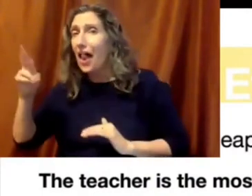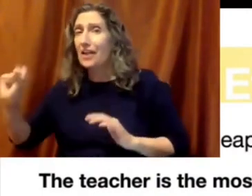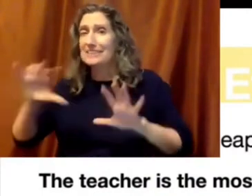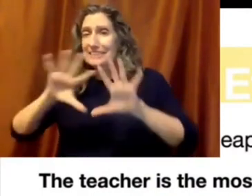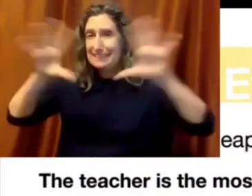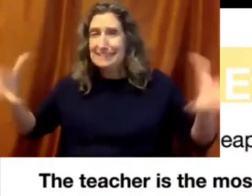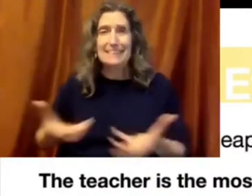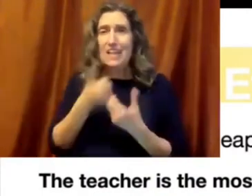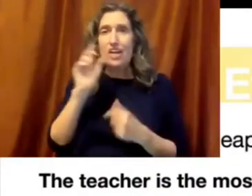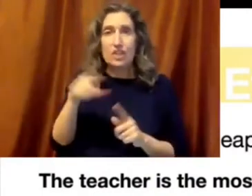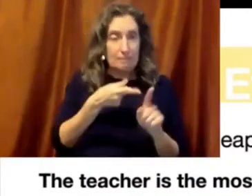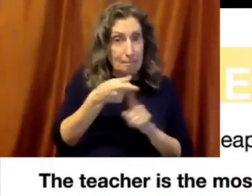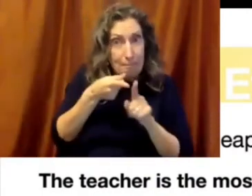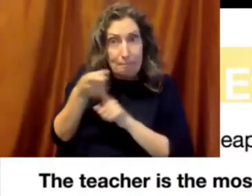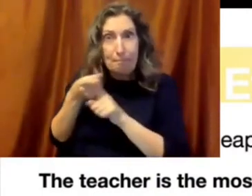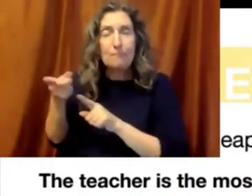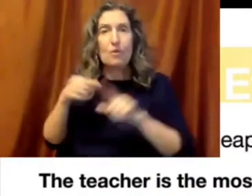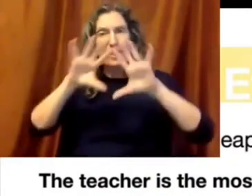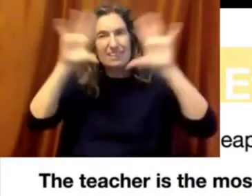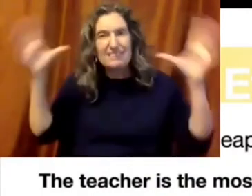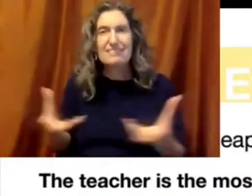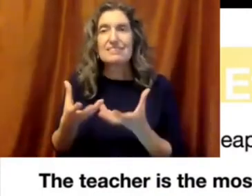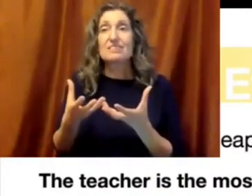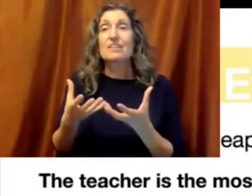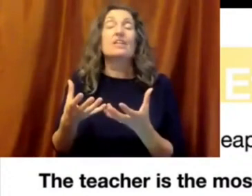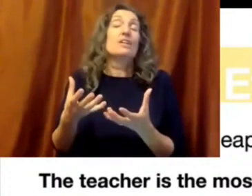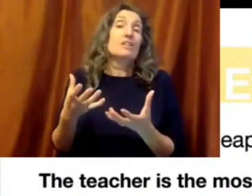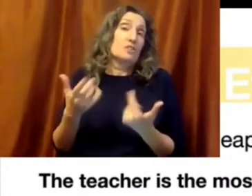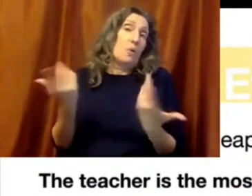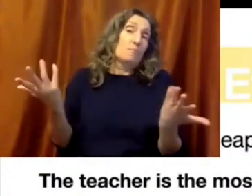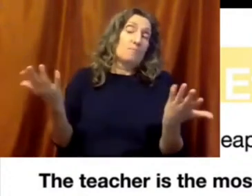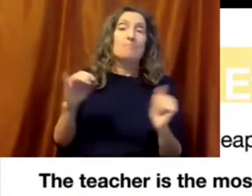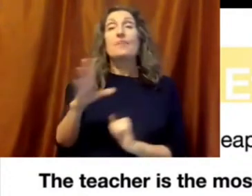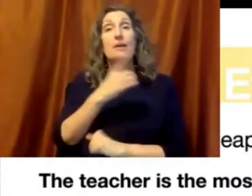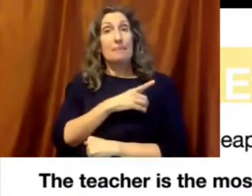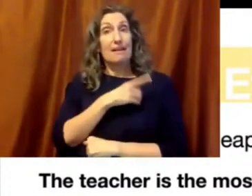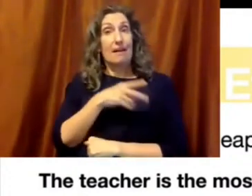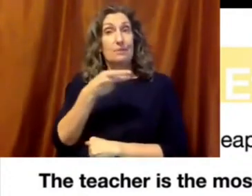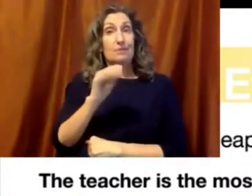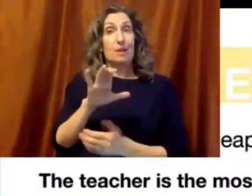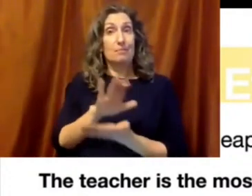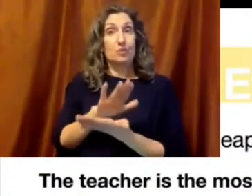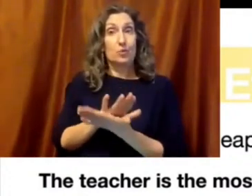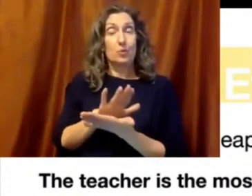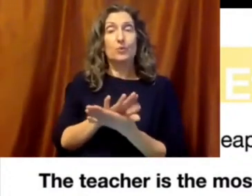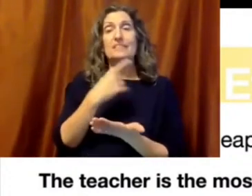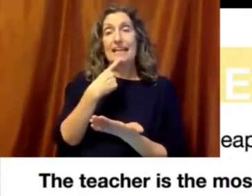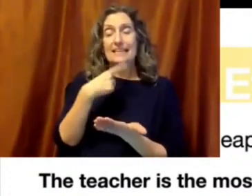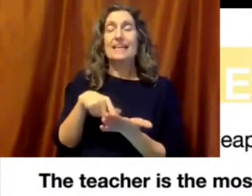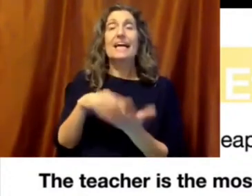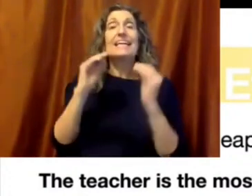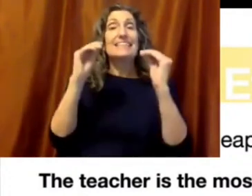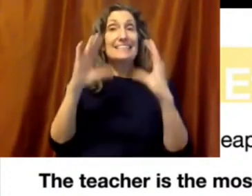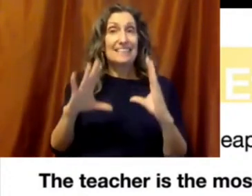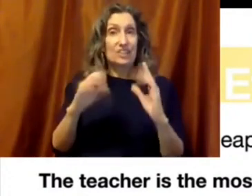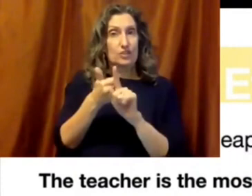doing in community, and we are depending on schools doing what they can do. So according to Minneapolis Public Schools, the teacher is the most important factor